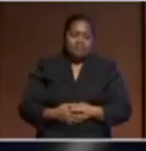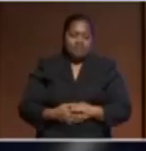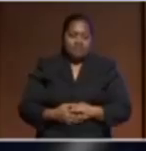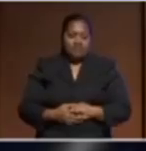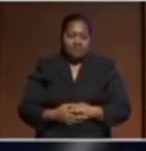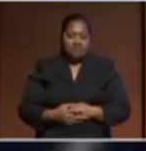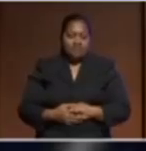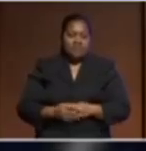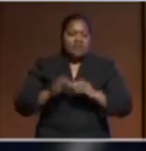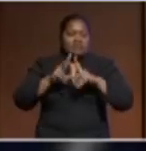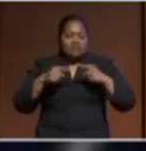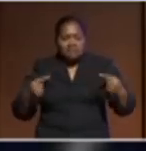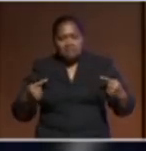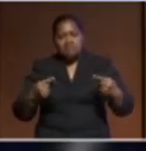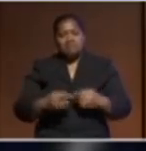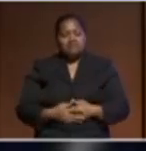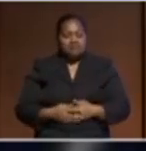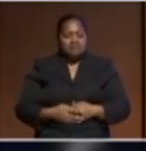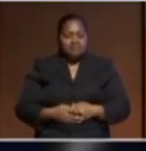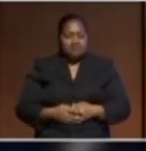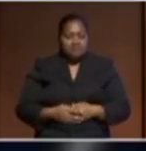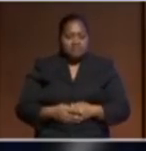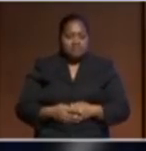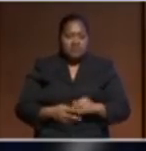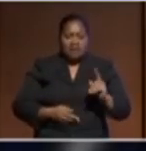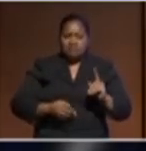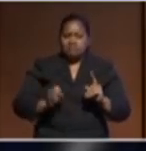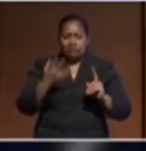on something that Prime Minister Pyame said.